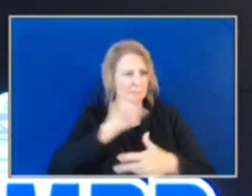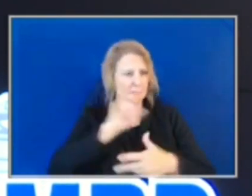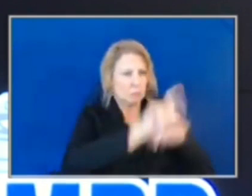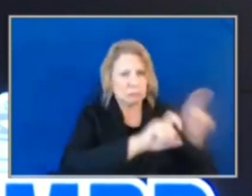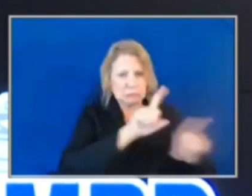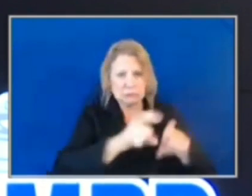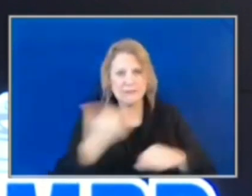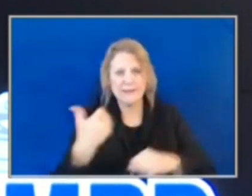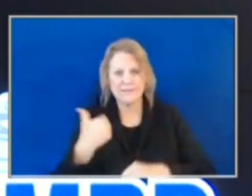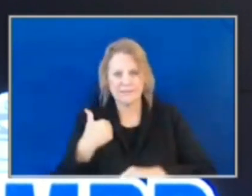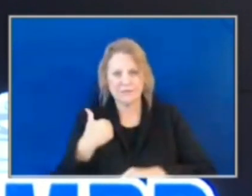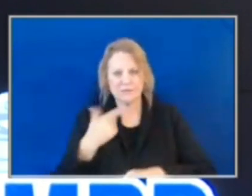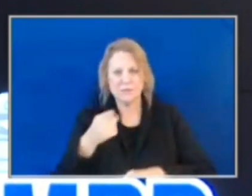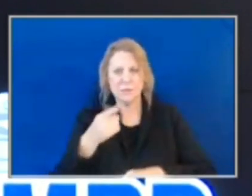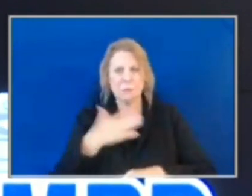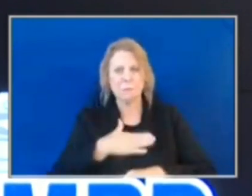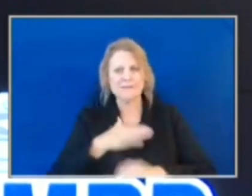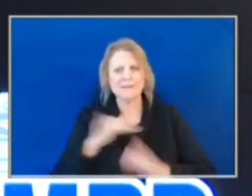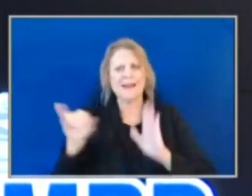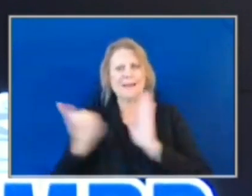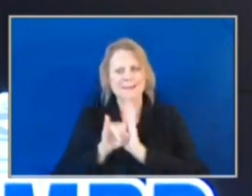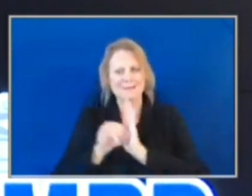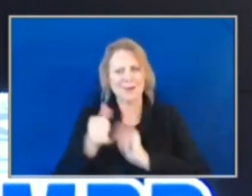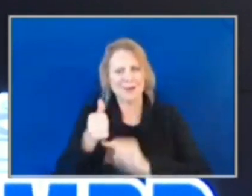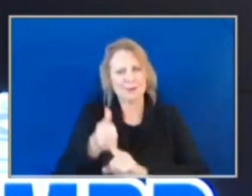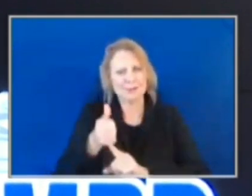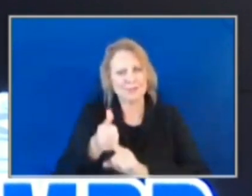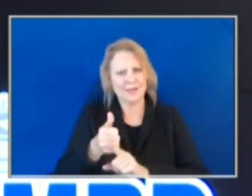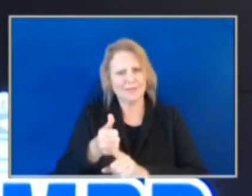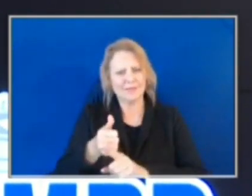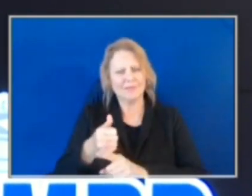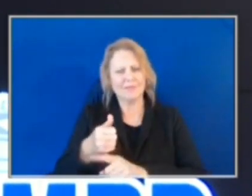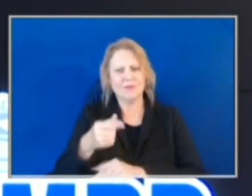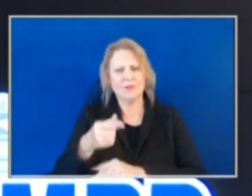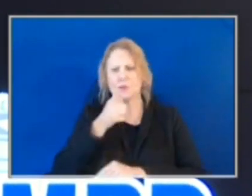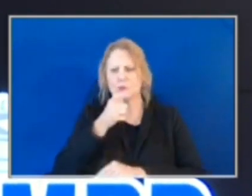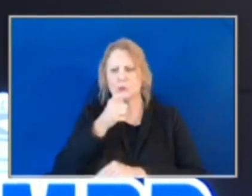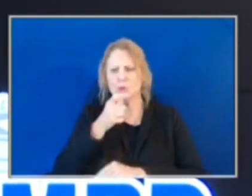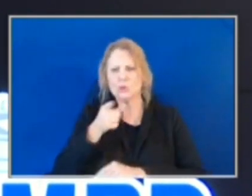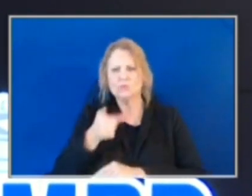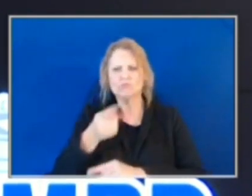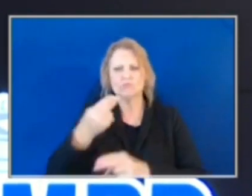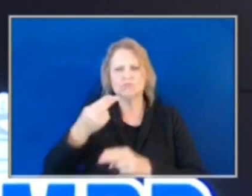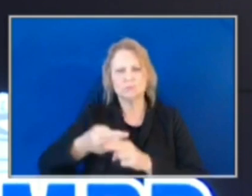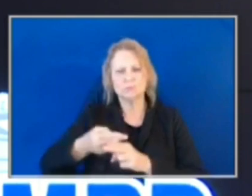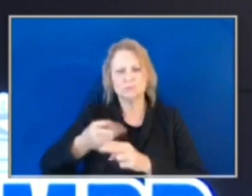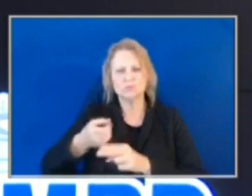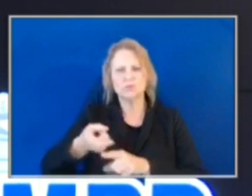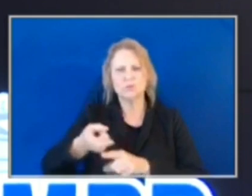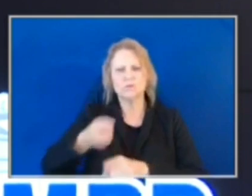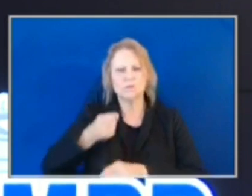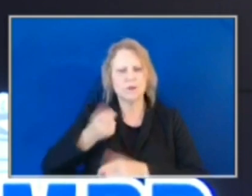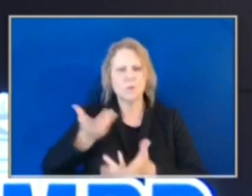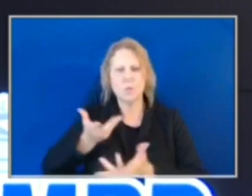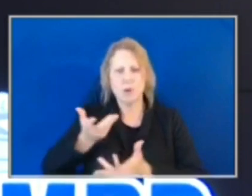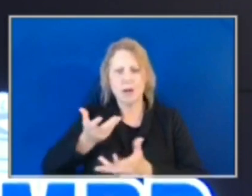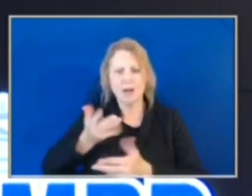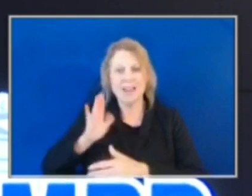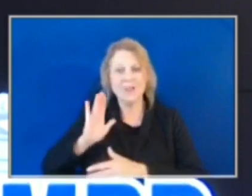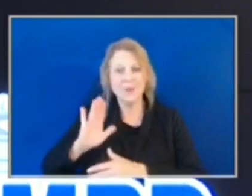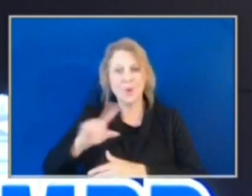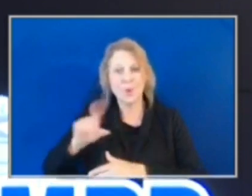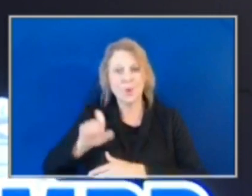yourself when you ask the question. Identify what outlet you are with, and also identify who your question is for, specifically, if you can.